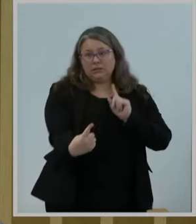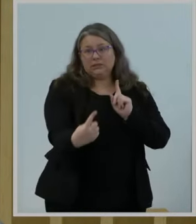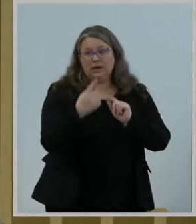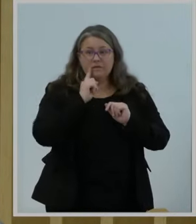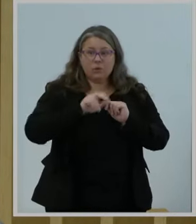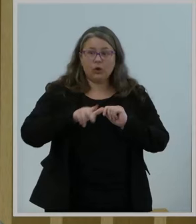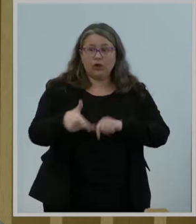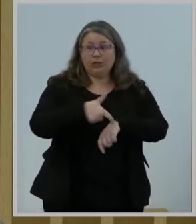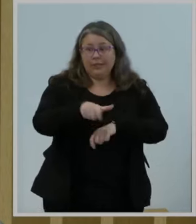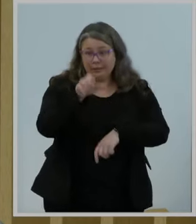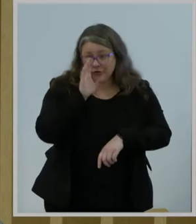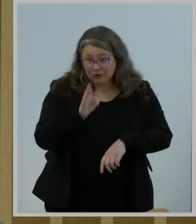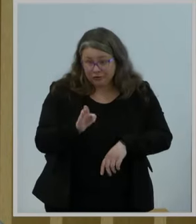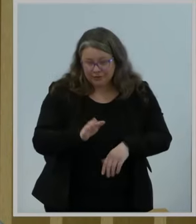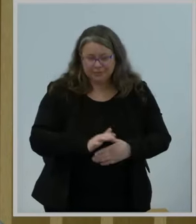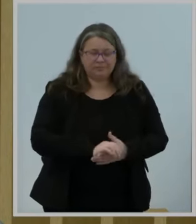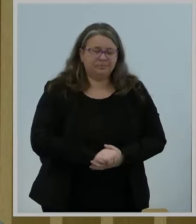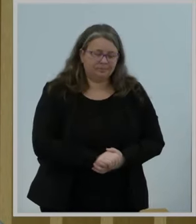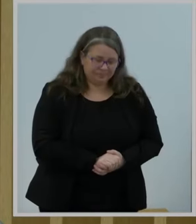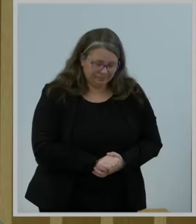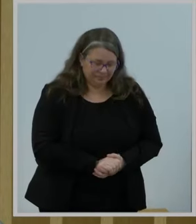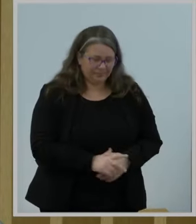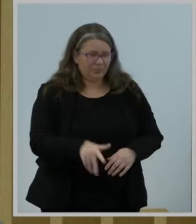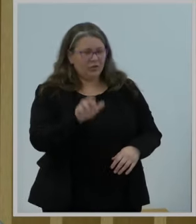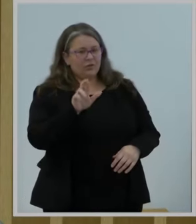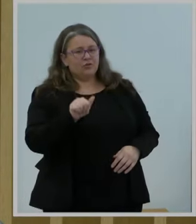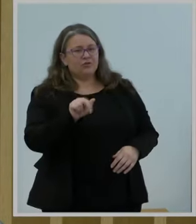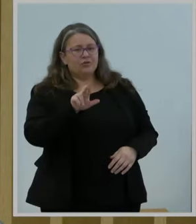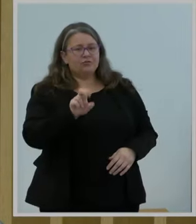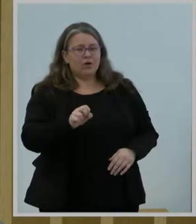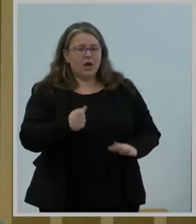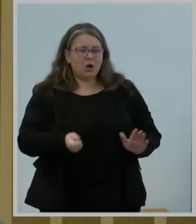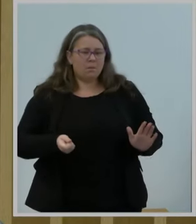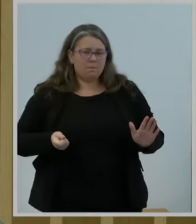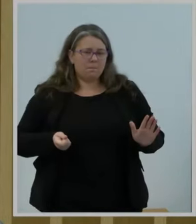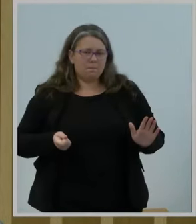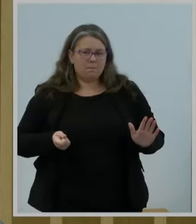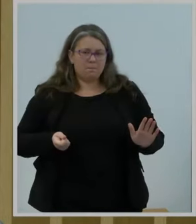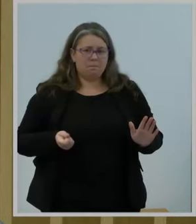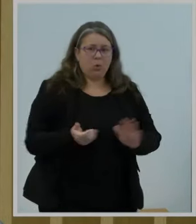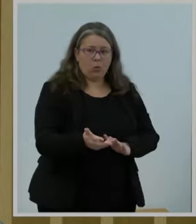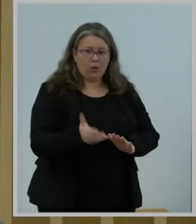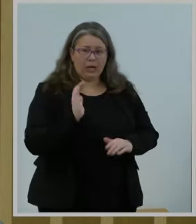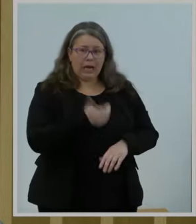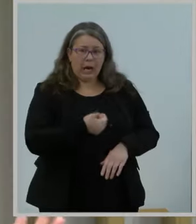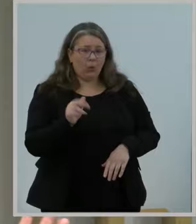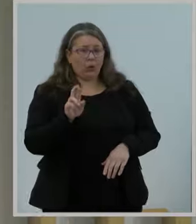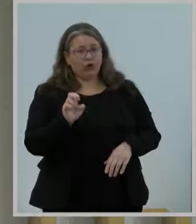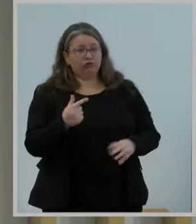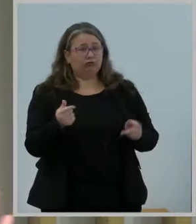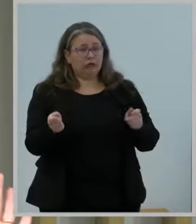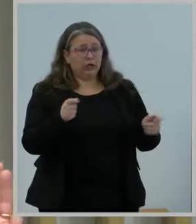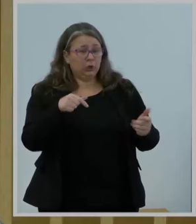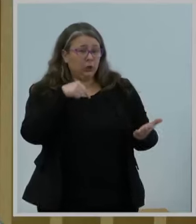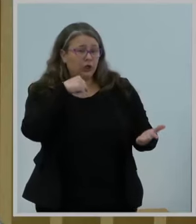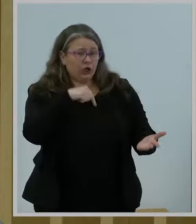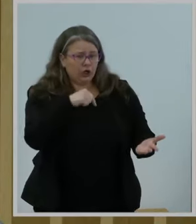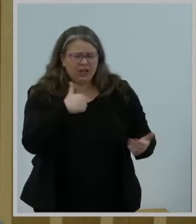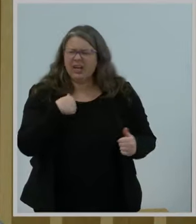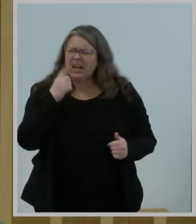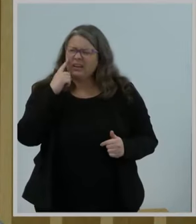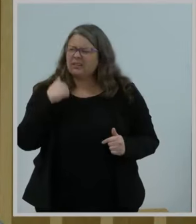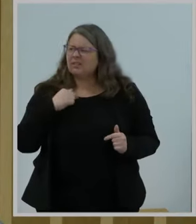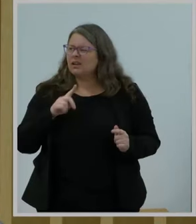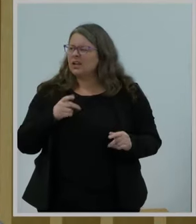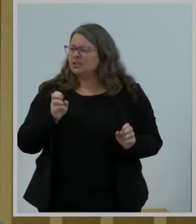what I call the rare bowling, the regulatory turkey. I think I just made that up. It's a bowling thing.